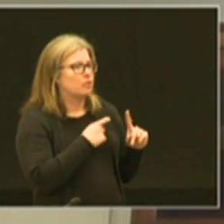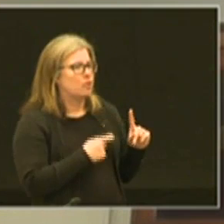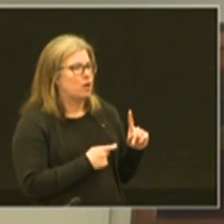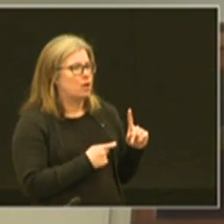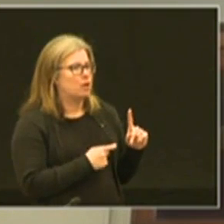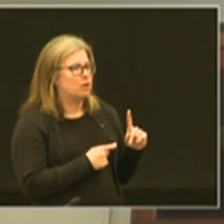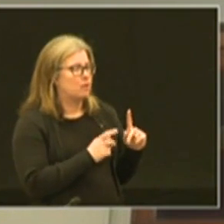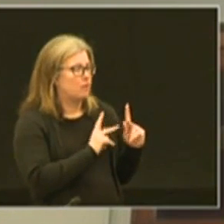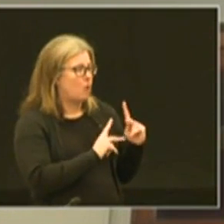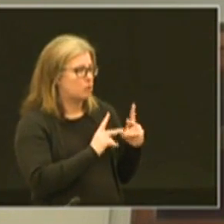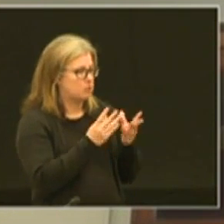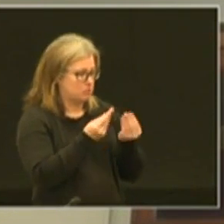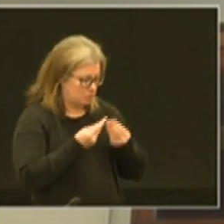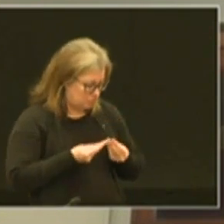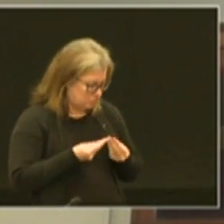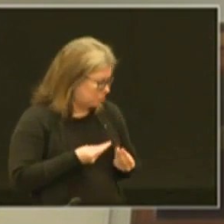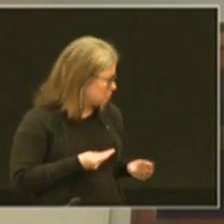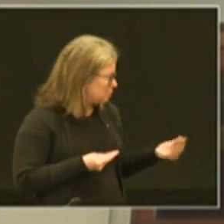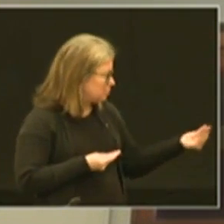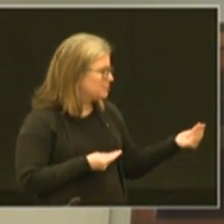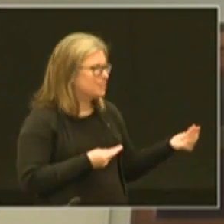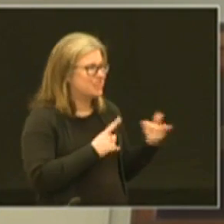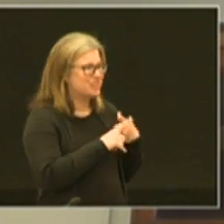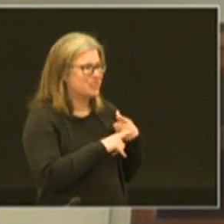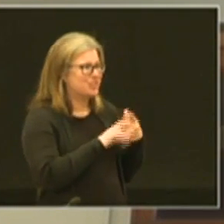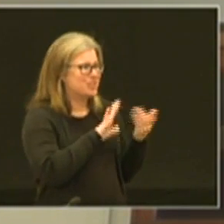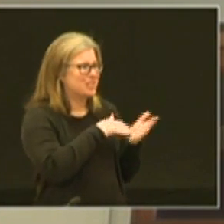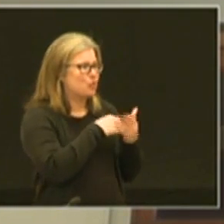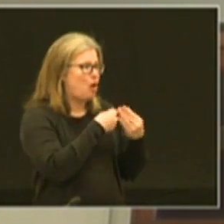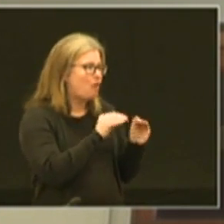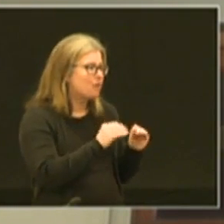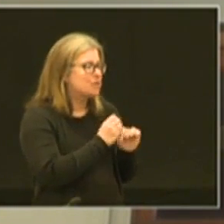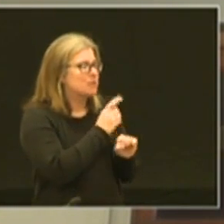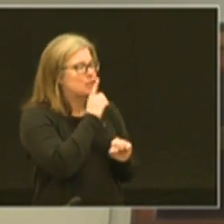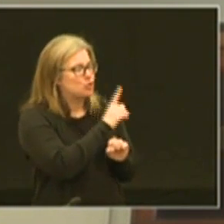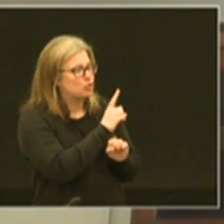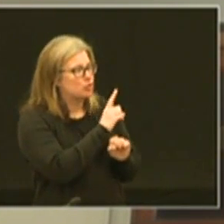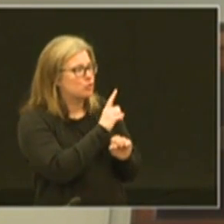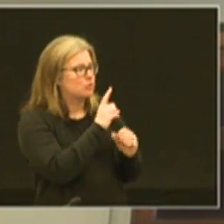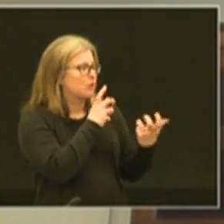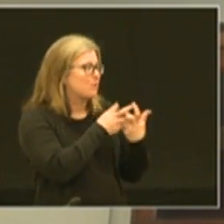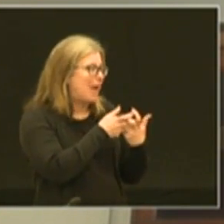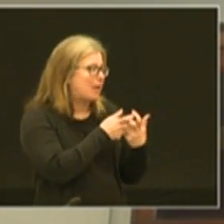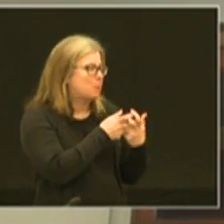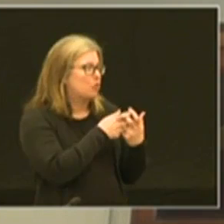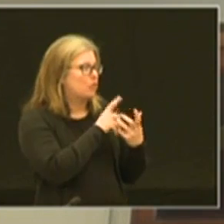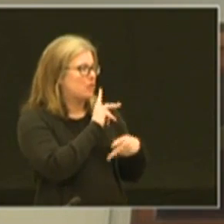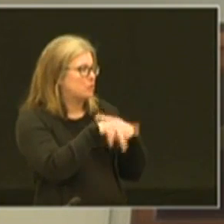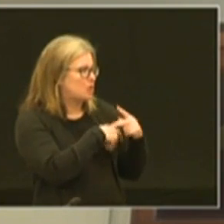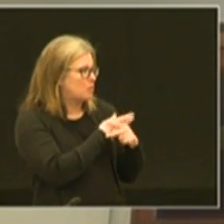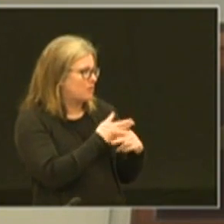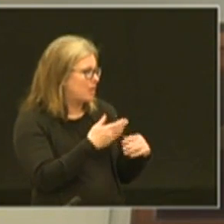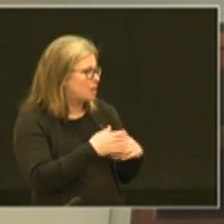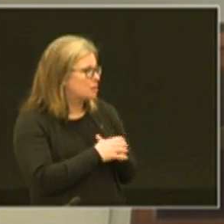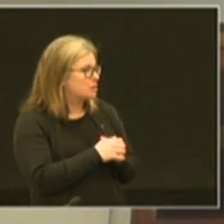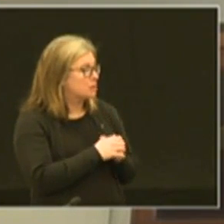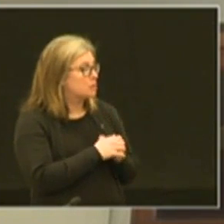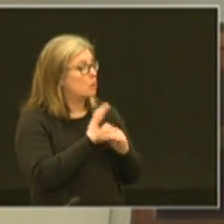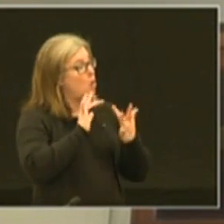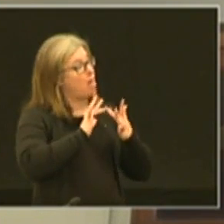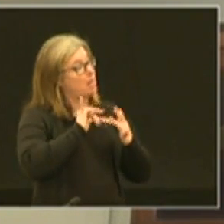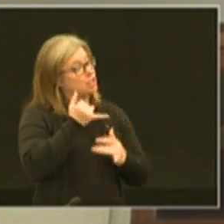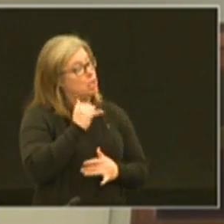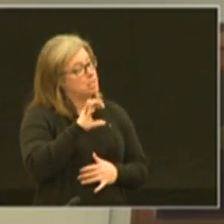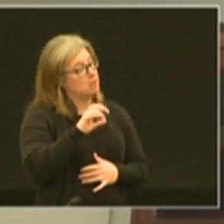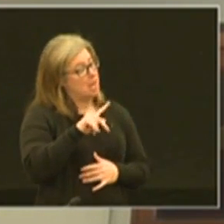folks into our um central office making sure that they're compatible and those type of things you go online